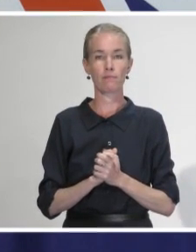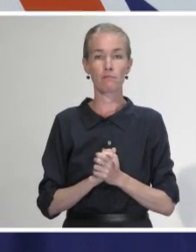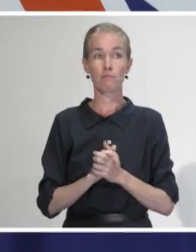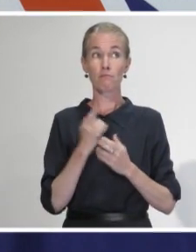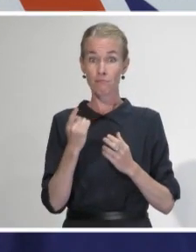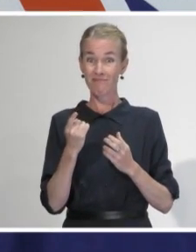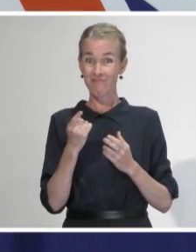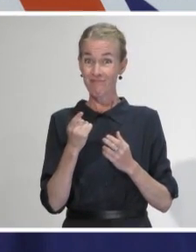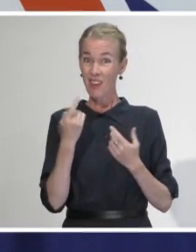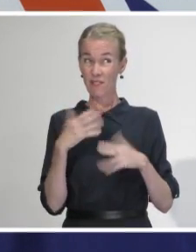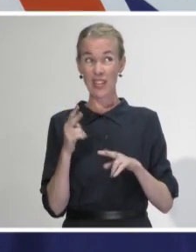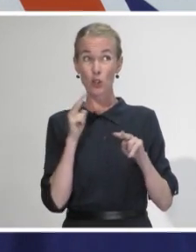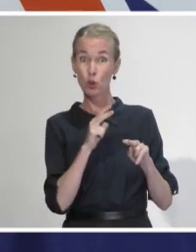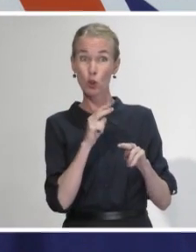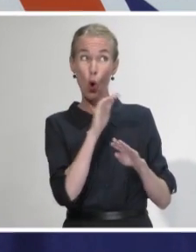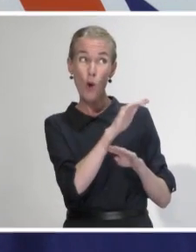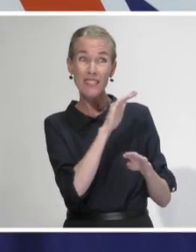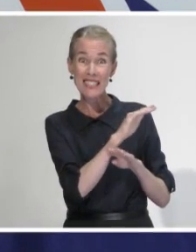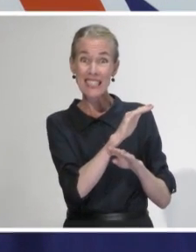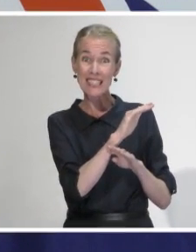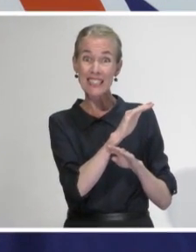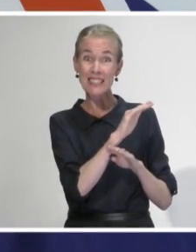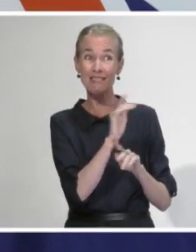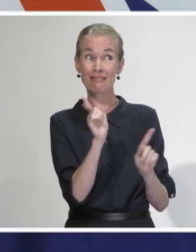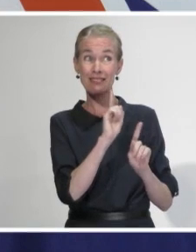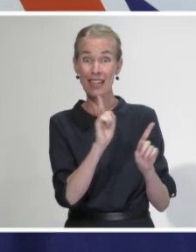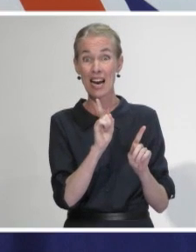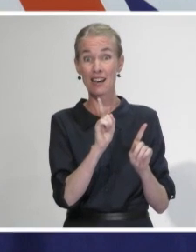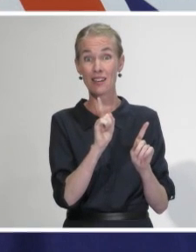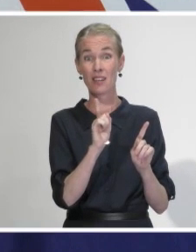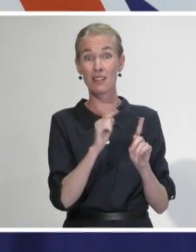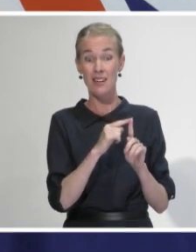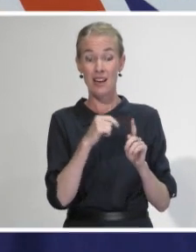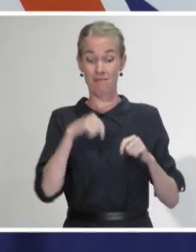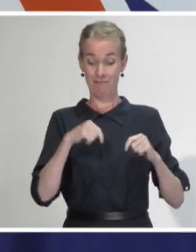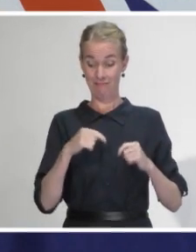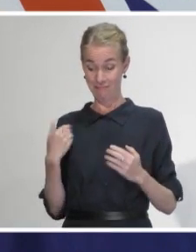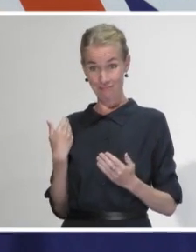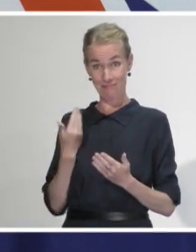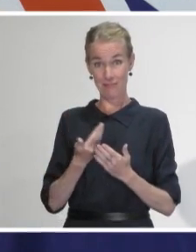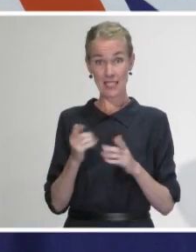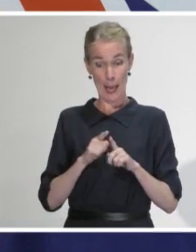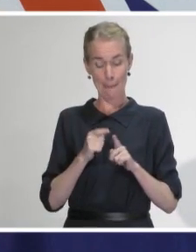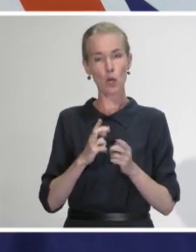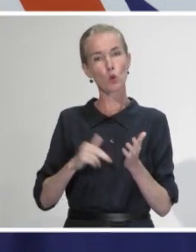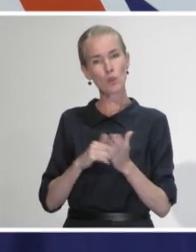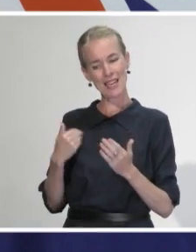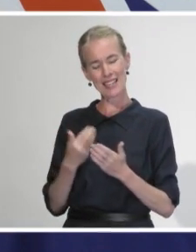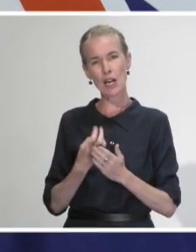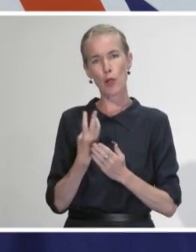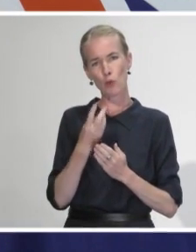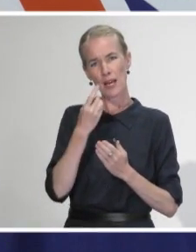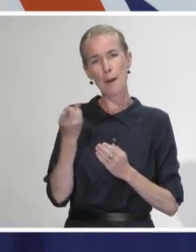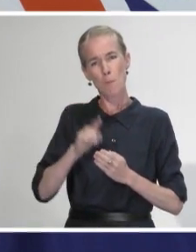international reports, and of course our experience here, with the three deaths over the last three days, sadly,